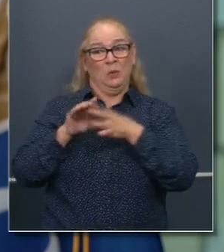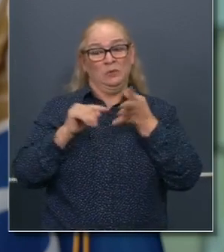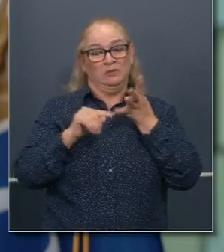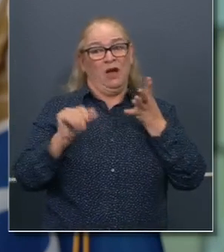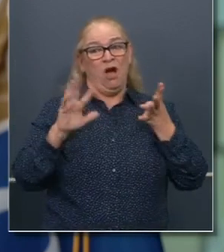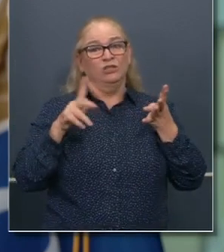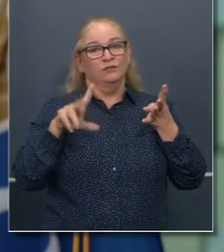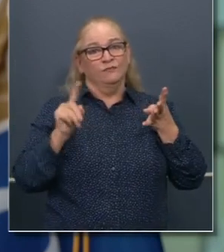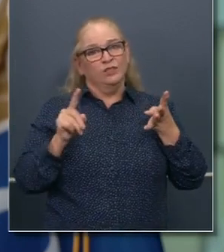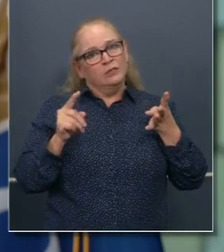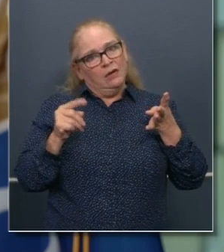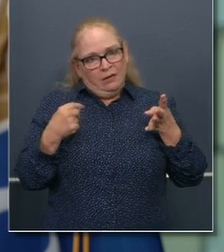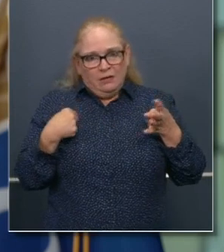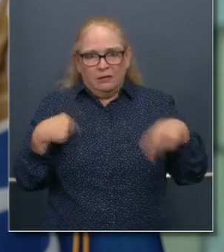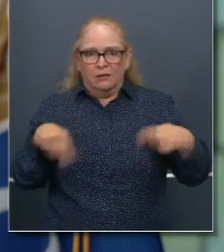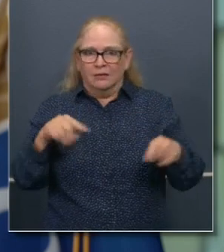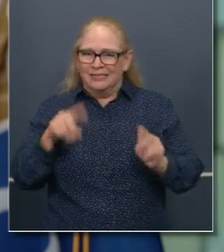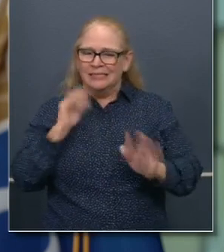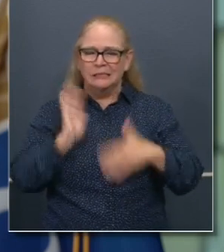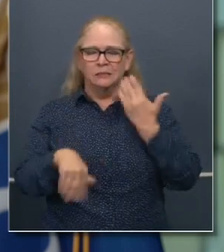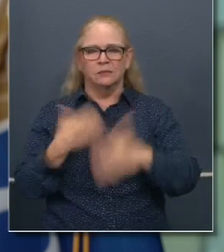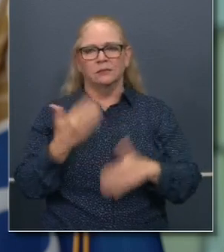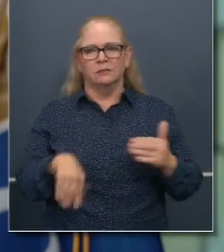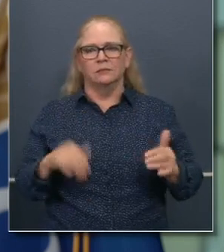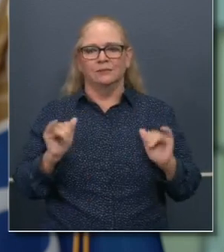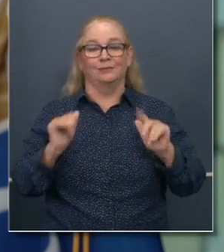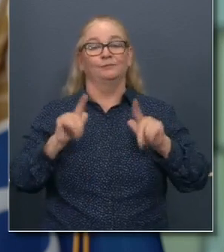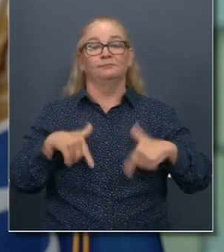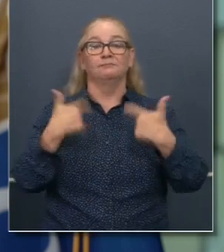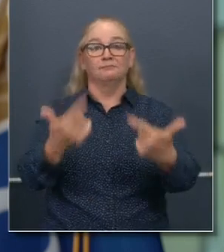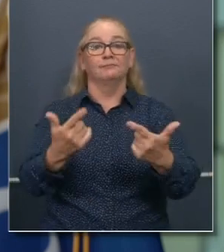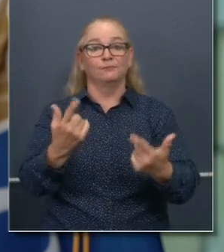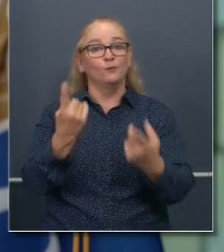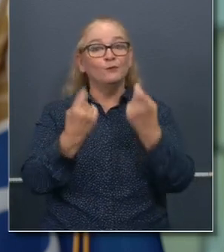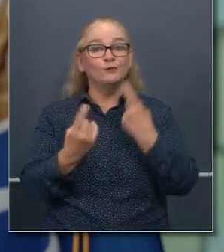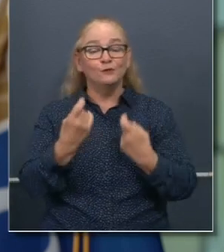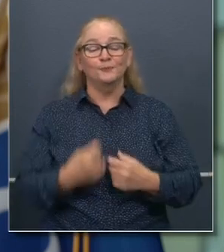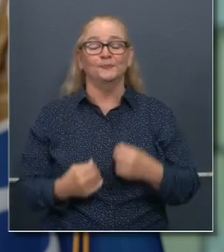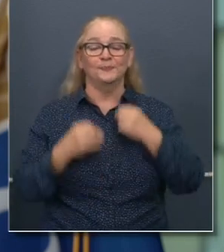presentation. Happy to answer any questions. Ashley Zawala, Crown Four.